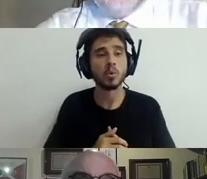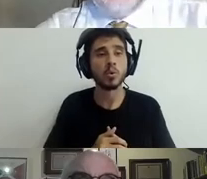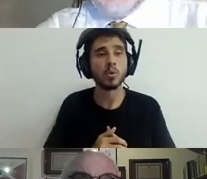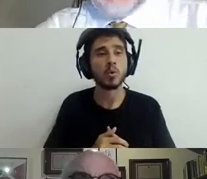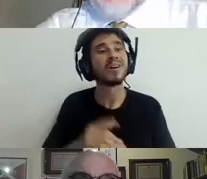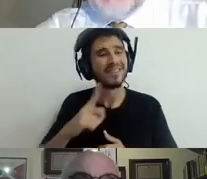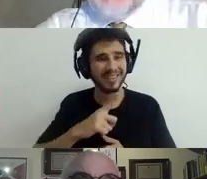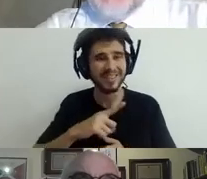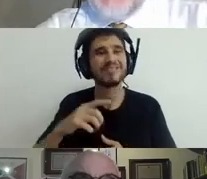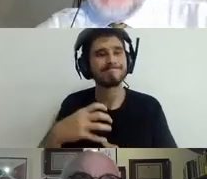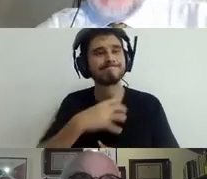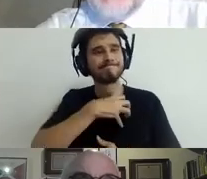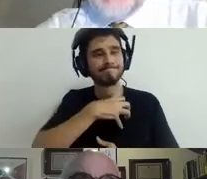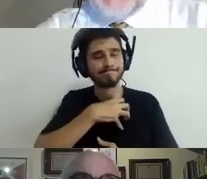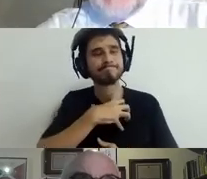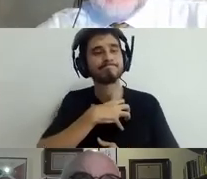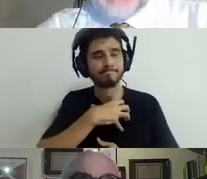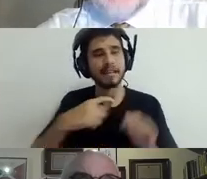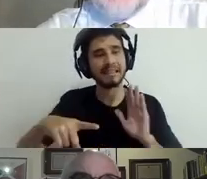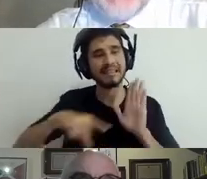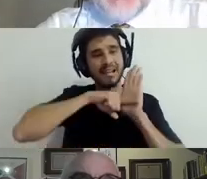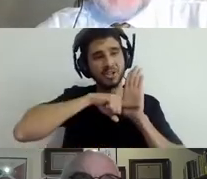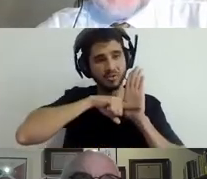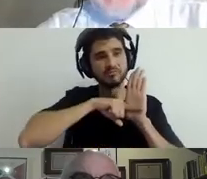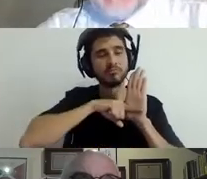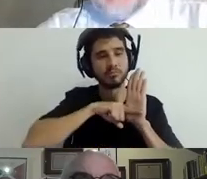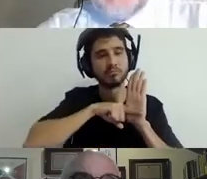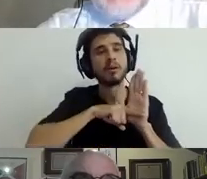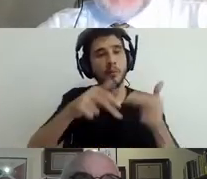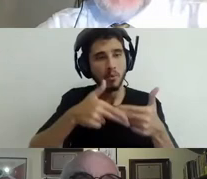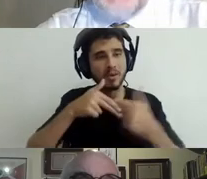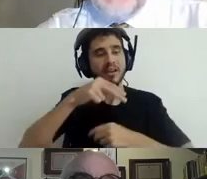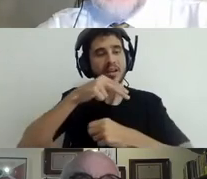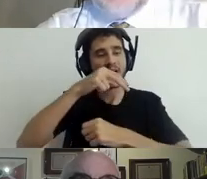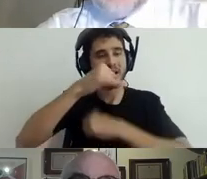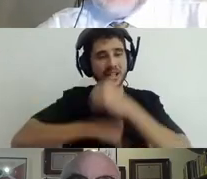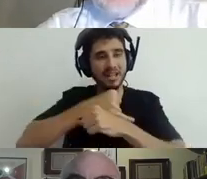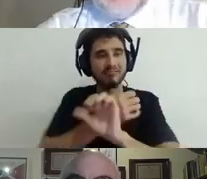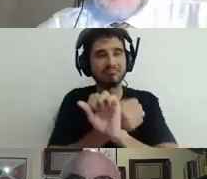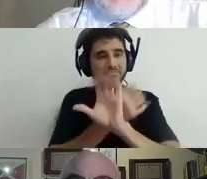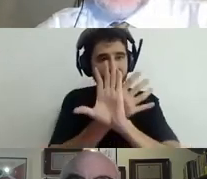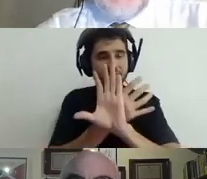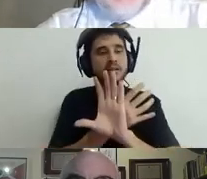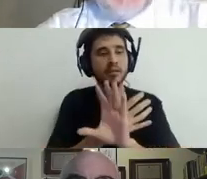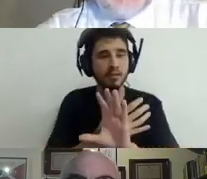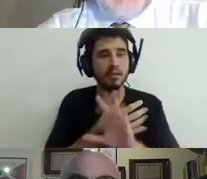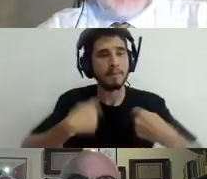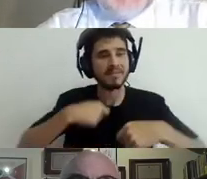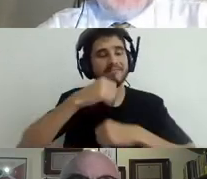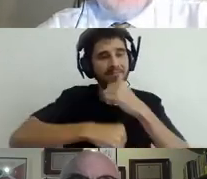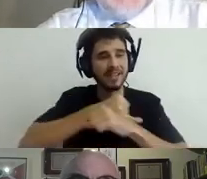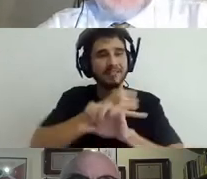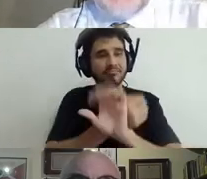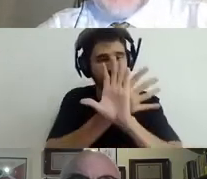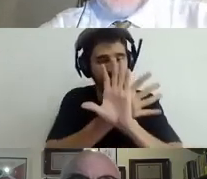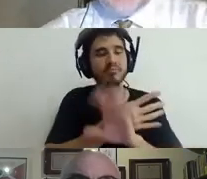distance education and online learning. That's something that we see in all possible surveys and